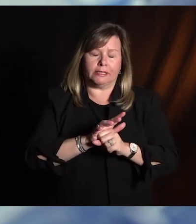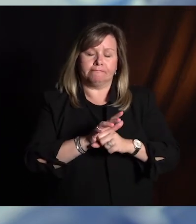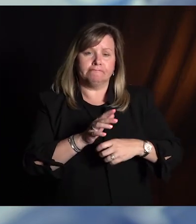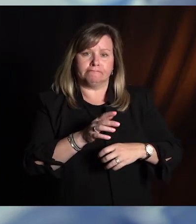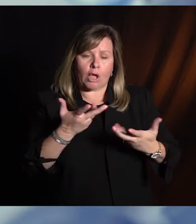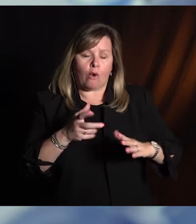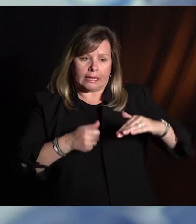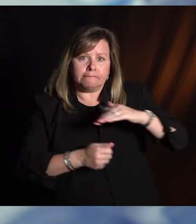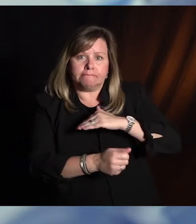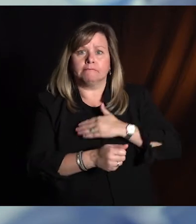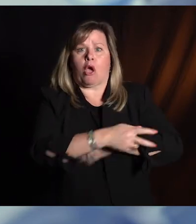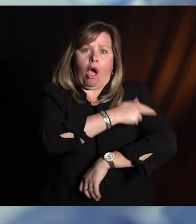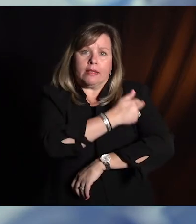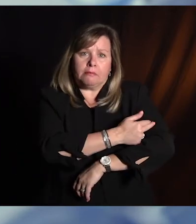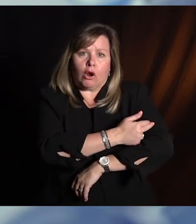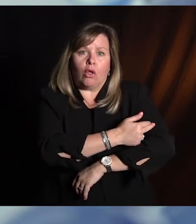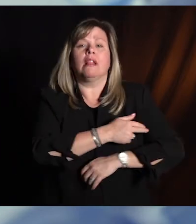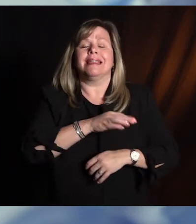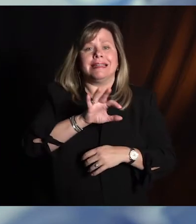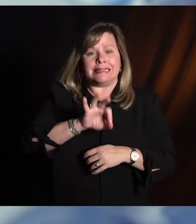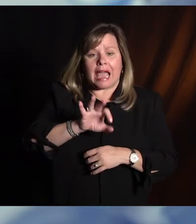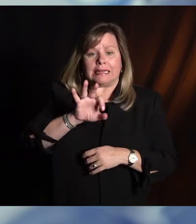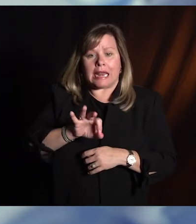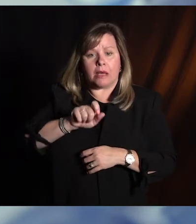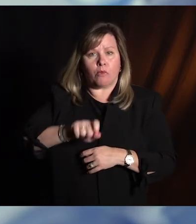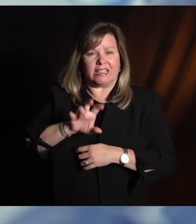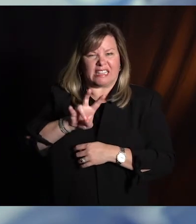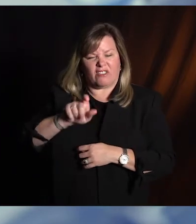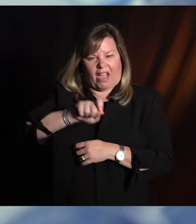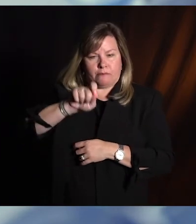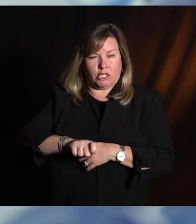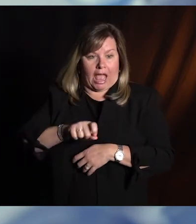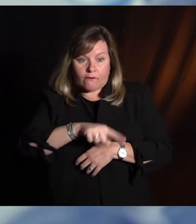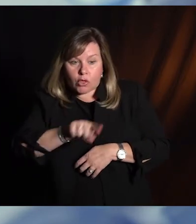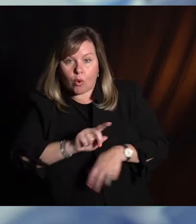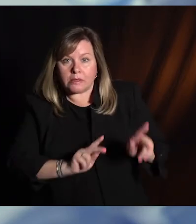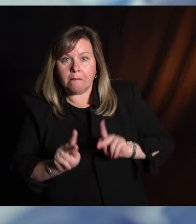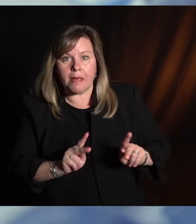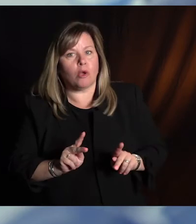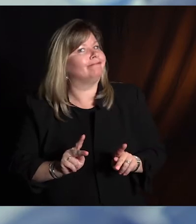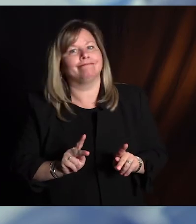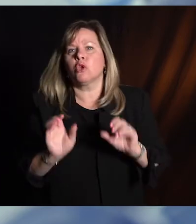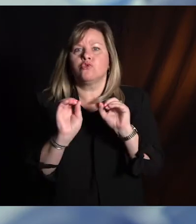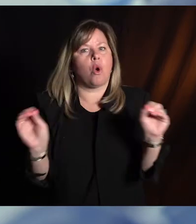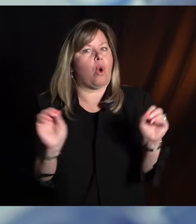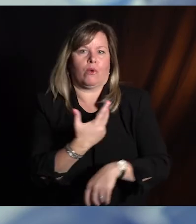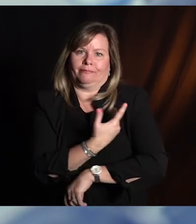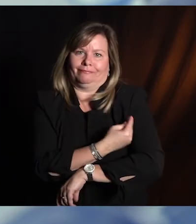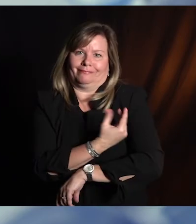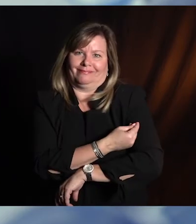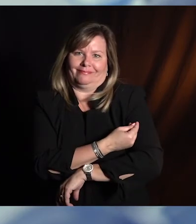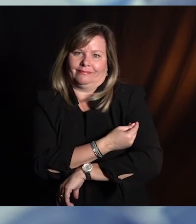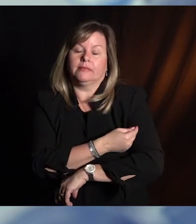of them were unvaccinated. And this really confirms that the understanding that we've had that, first of all, you're